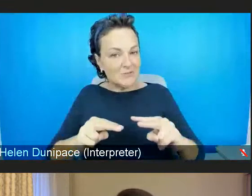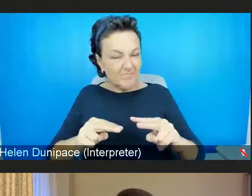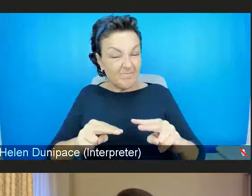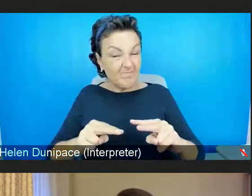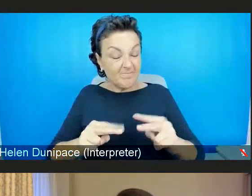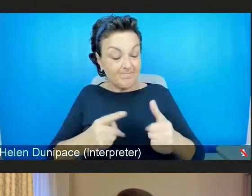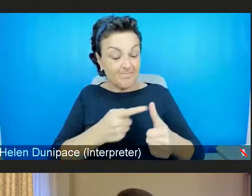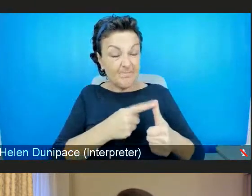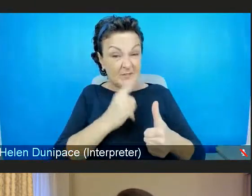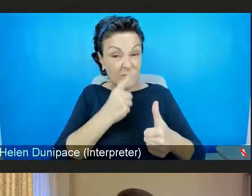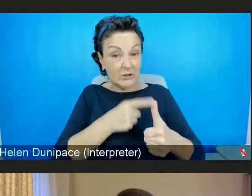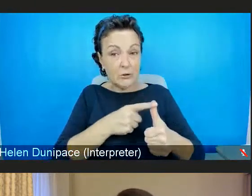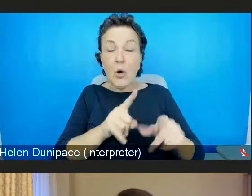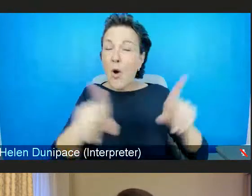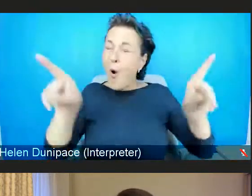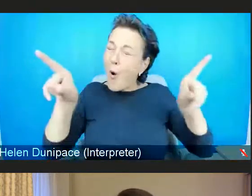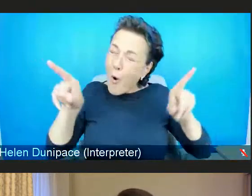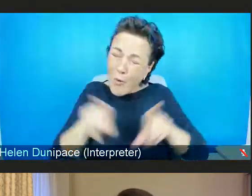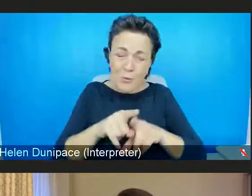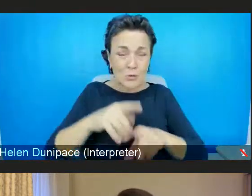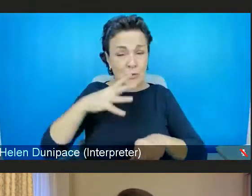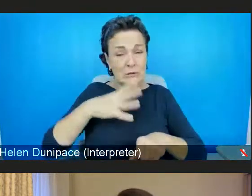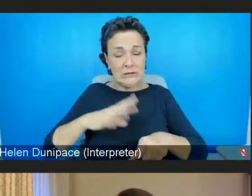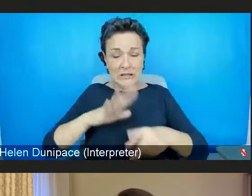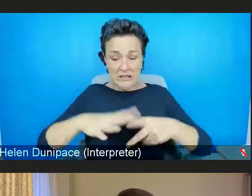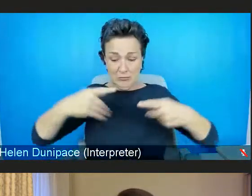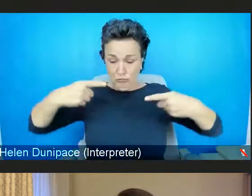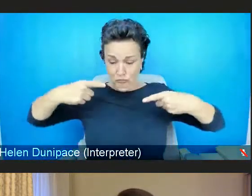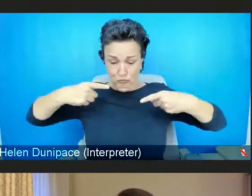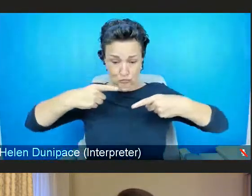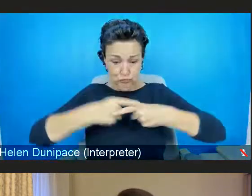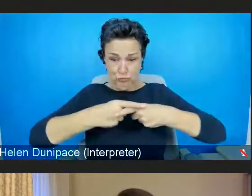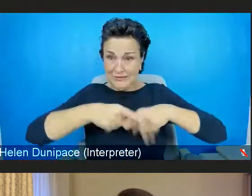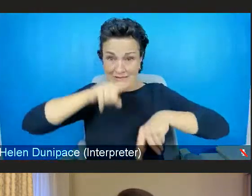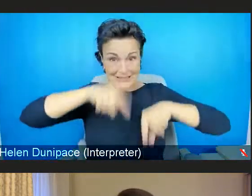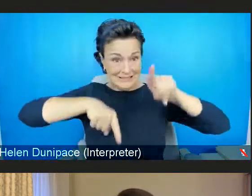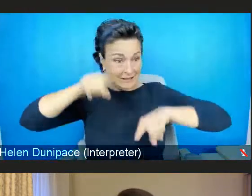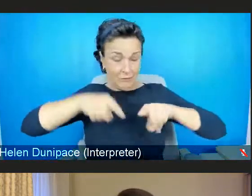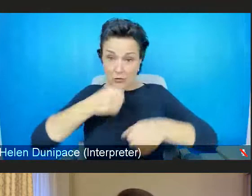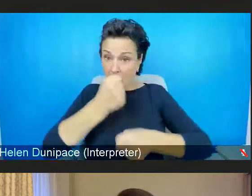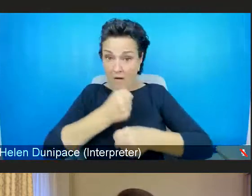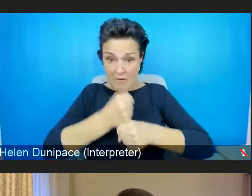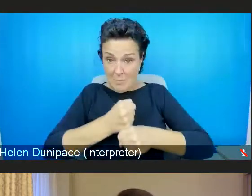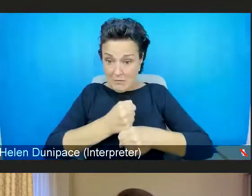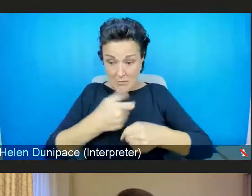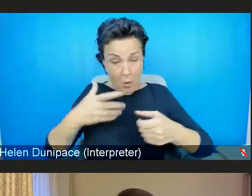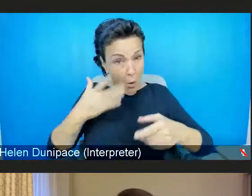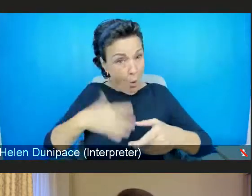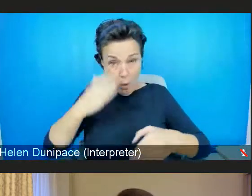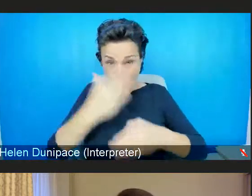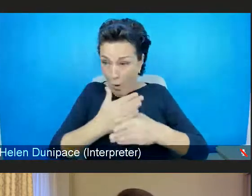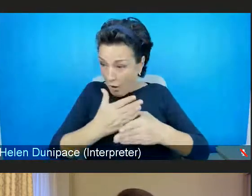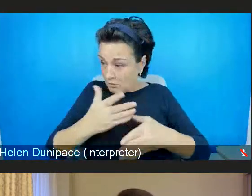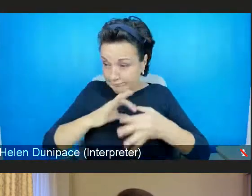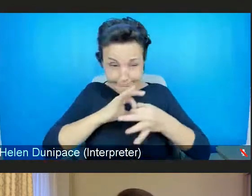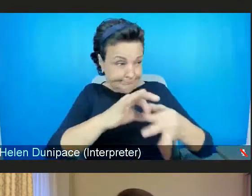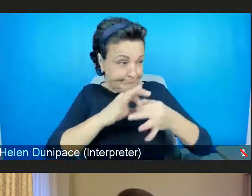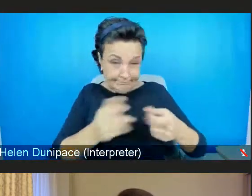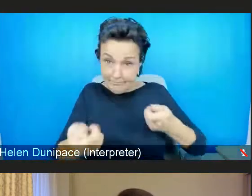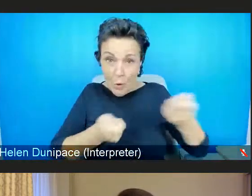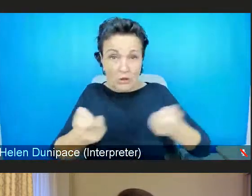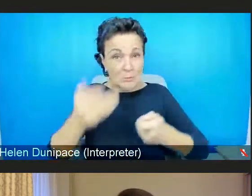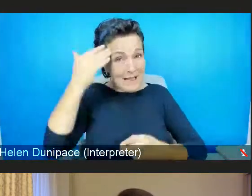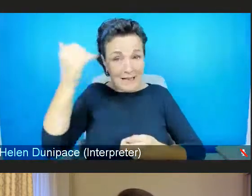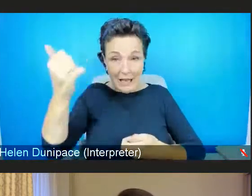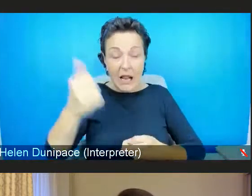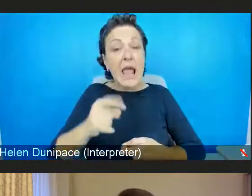cross-sectorial, cross-government thinking and action and coordination on mental health if we're going to have sort